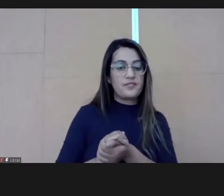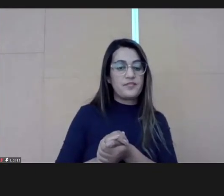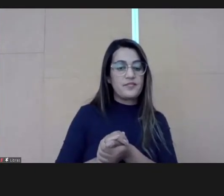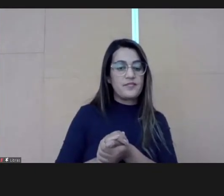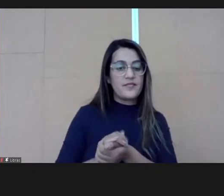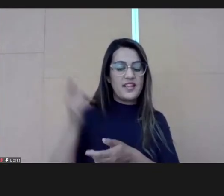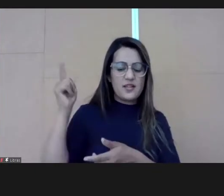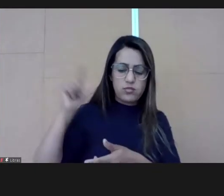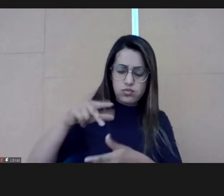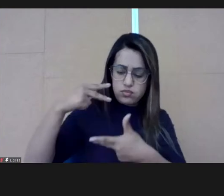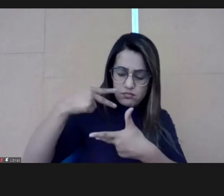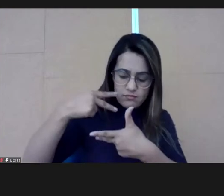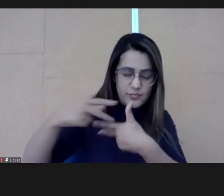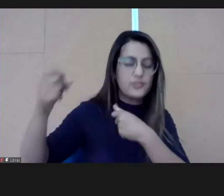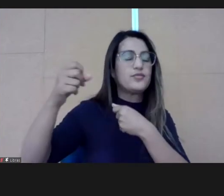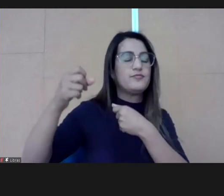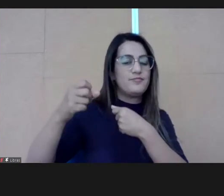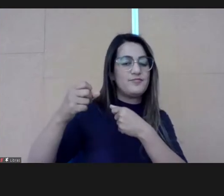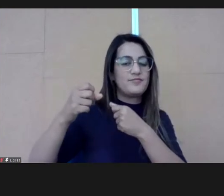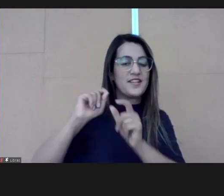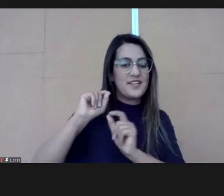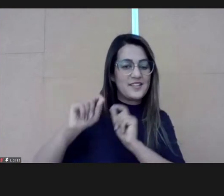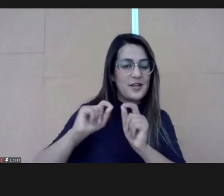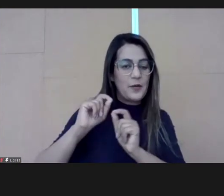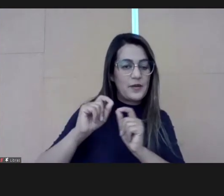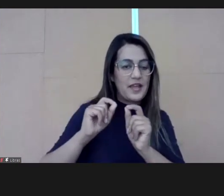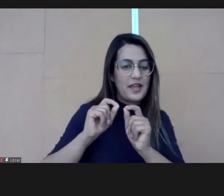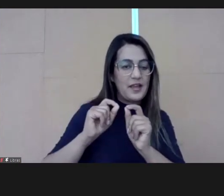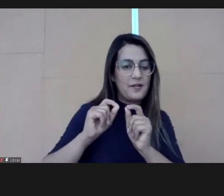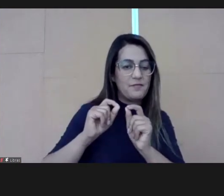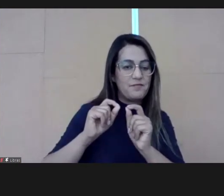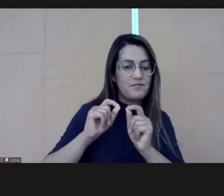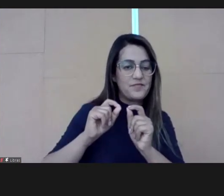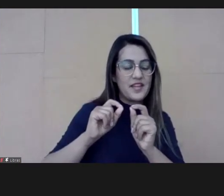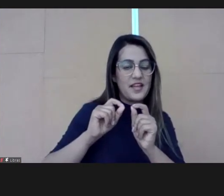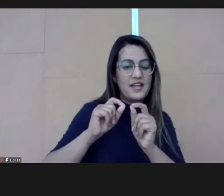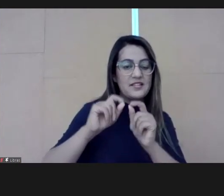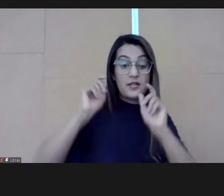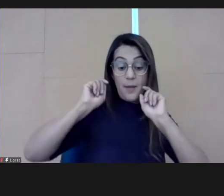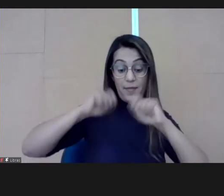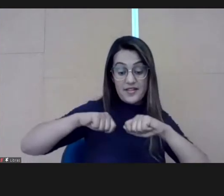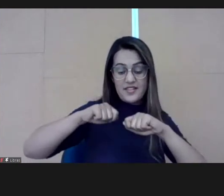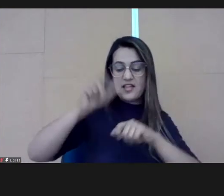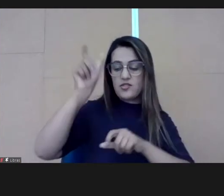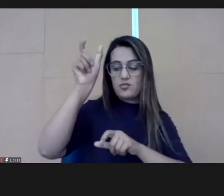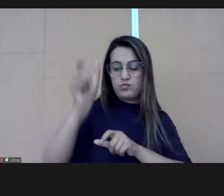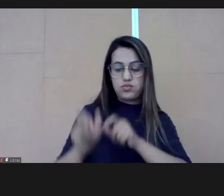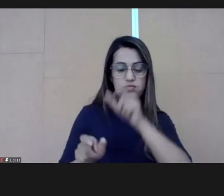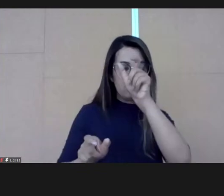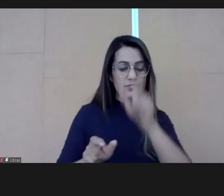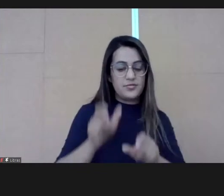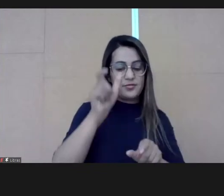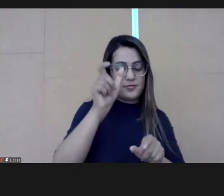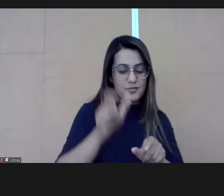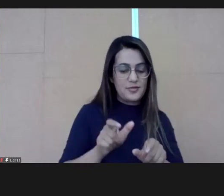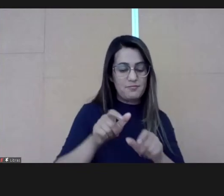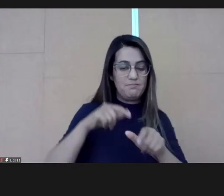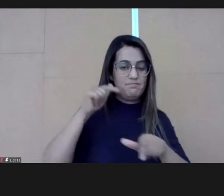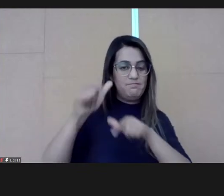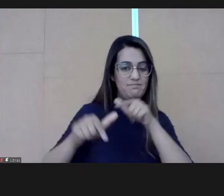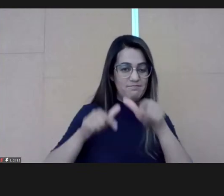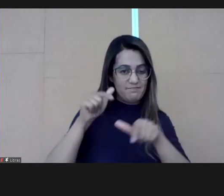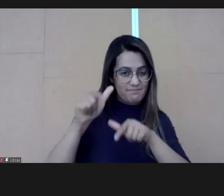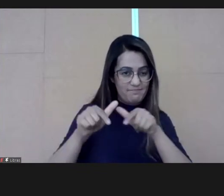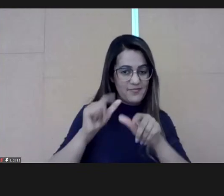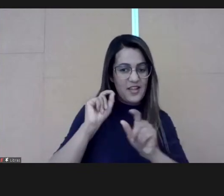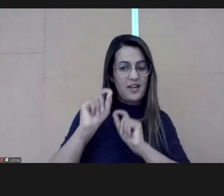And these conquests are a consequence of the skill of these people